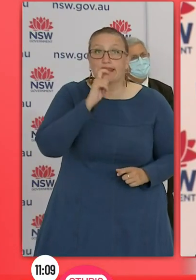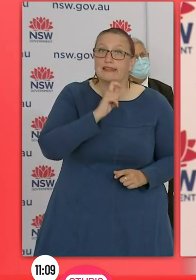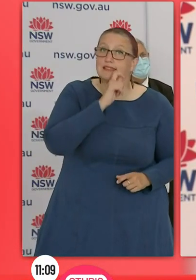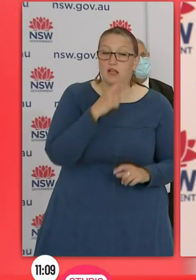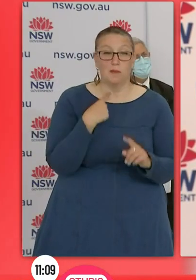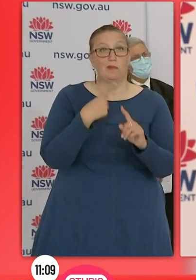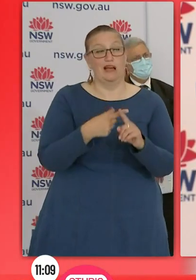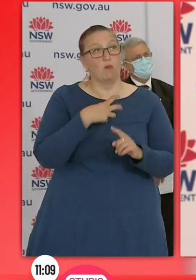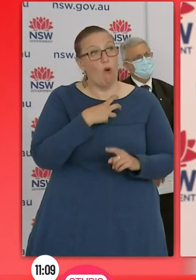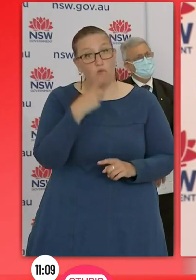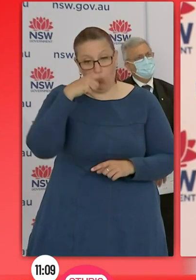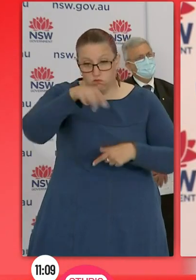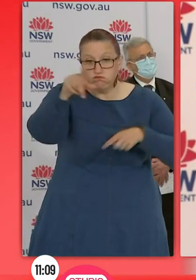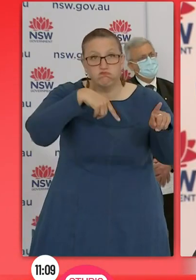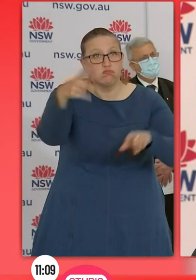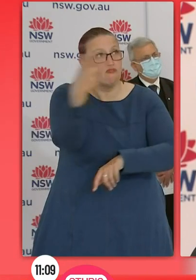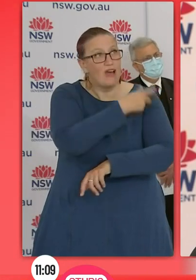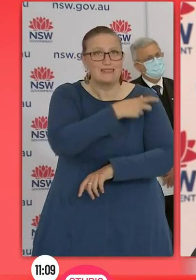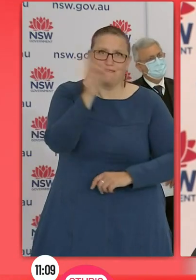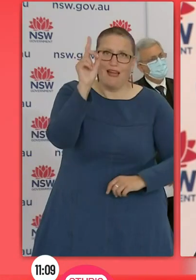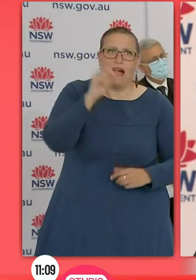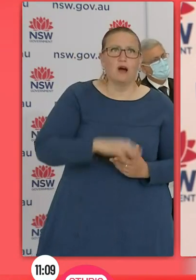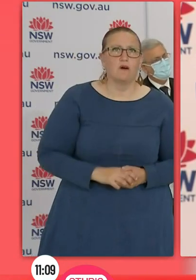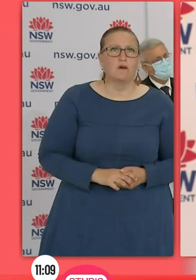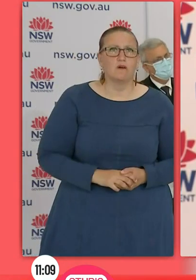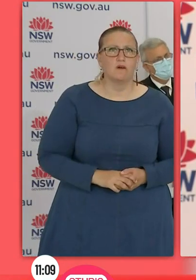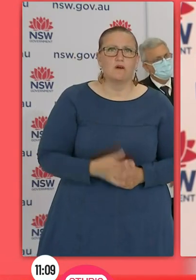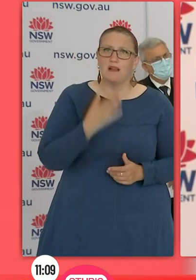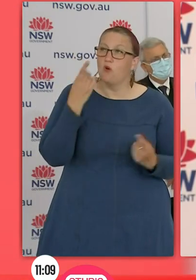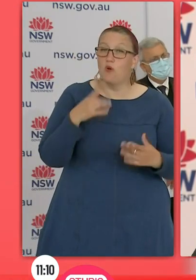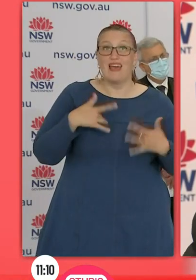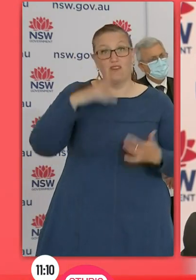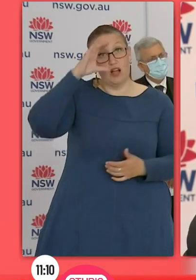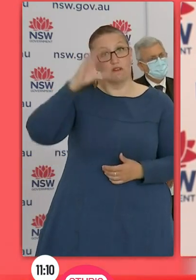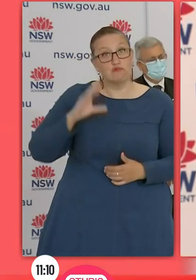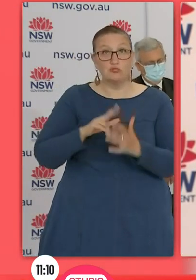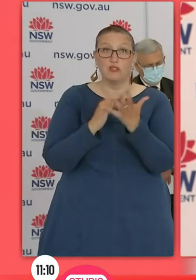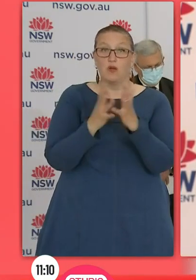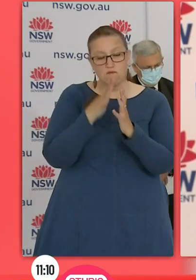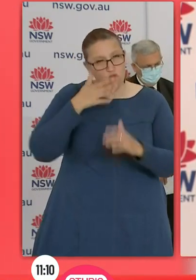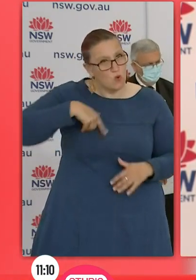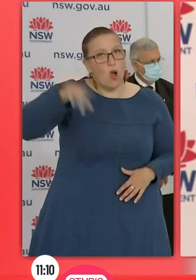improve those vaccination rates. again a call out to regional rural NSW get vaccinated. Thank you.